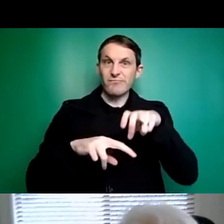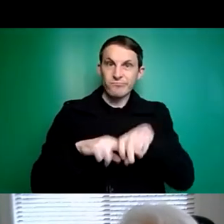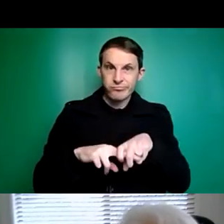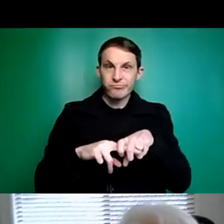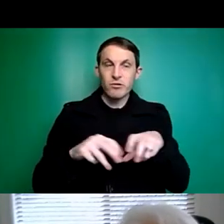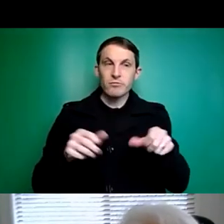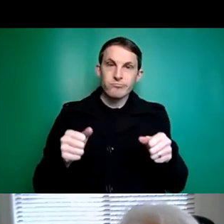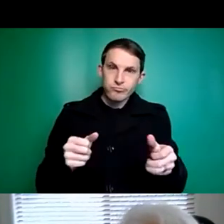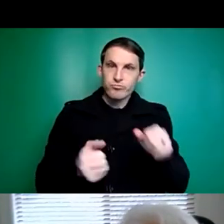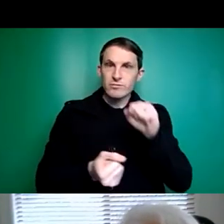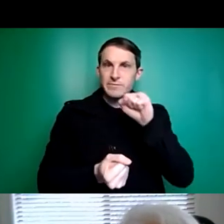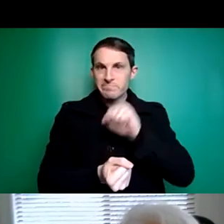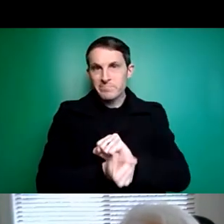in.